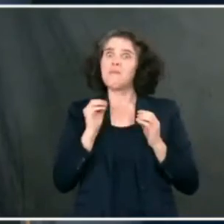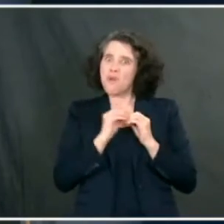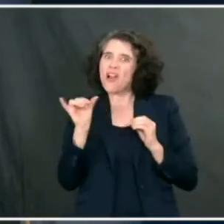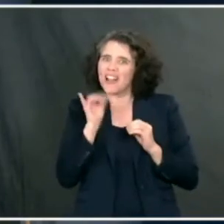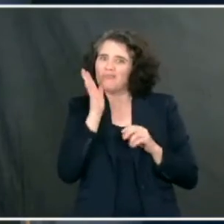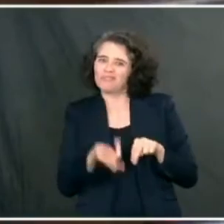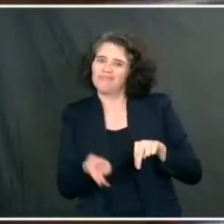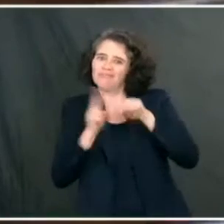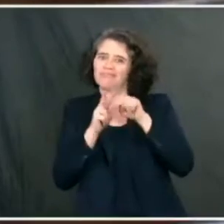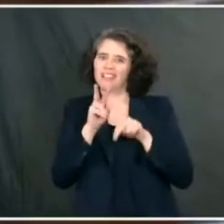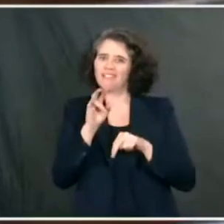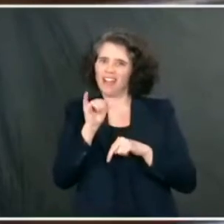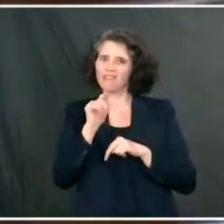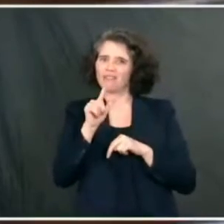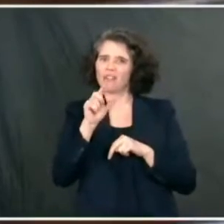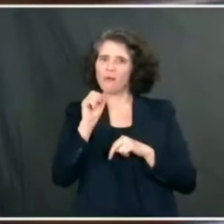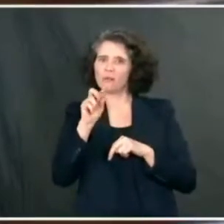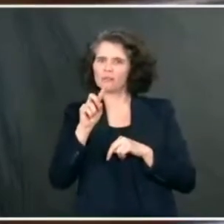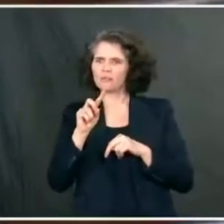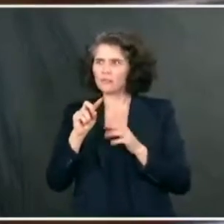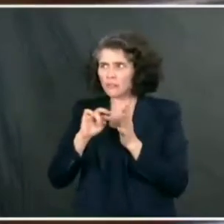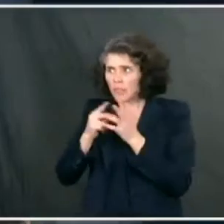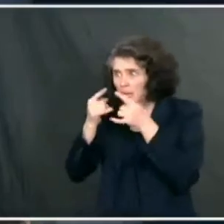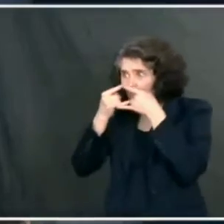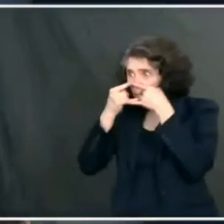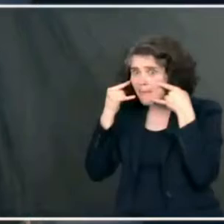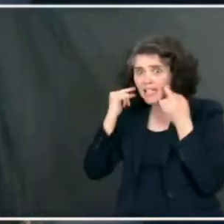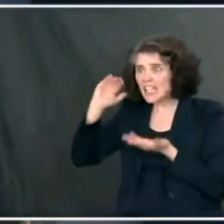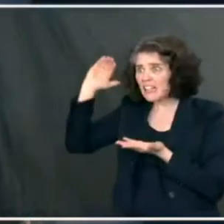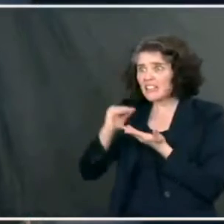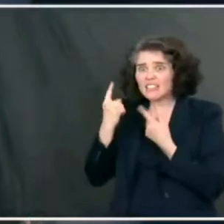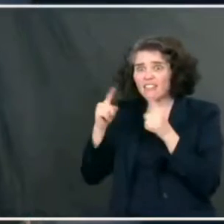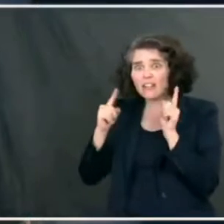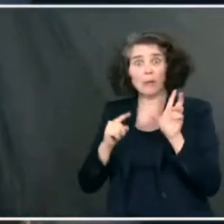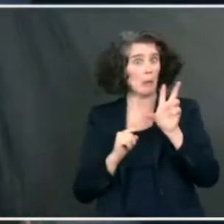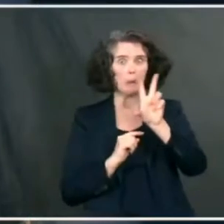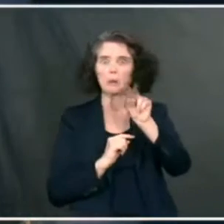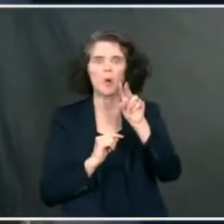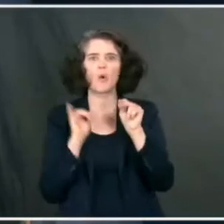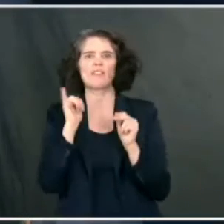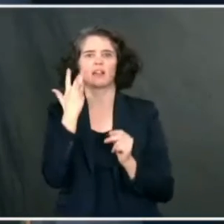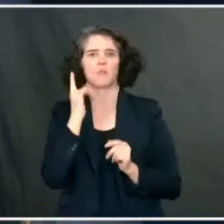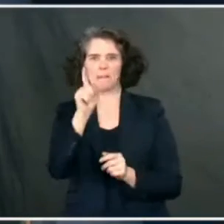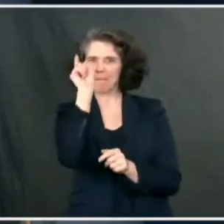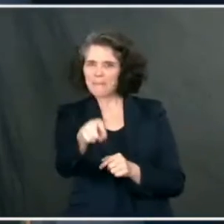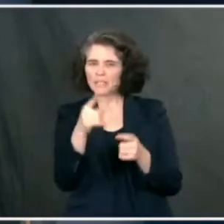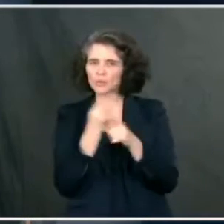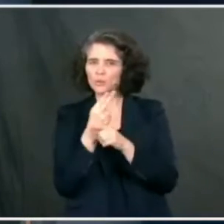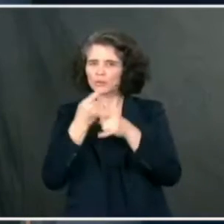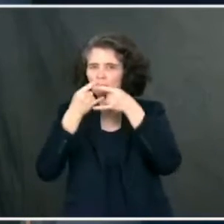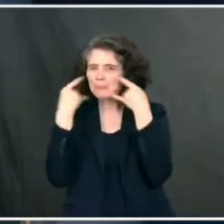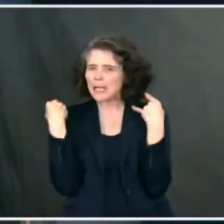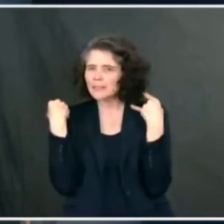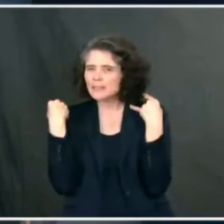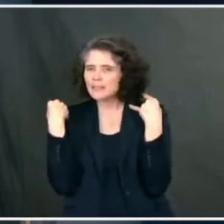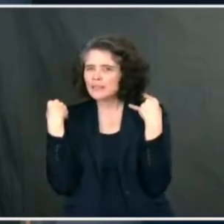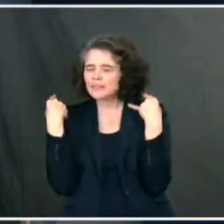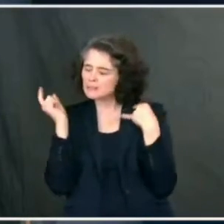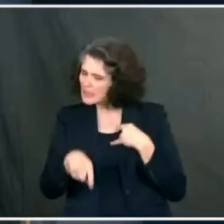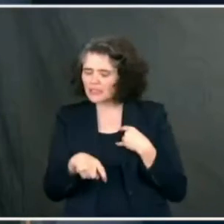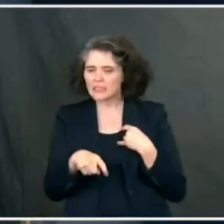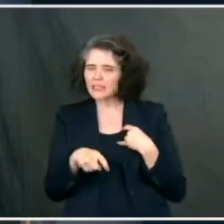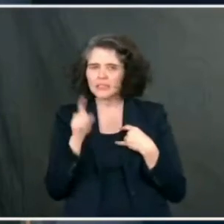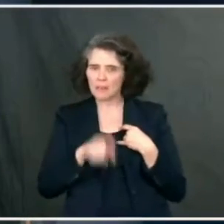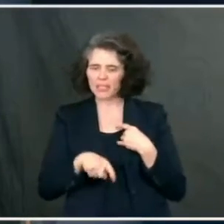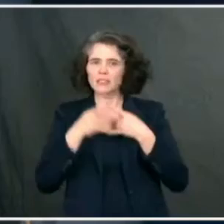load. Does it make masks less effective in that case? No, it makes it the reason why you absolutely should be wearing a mask. It doesn't necessarily make it